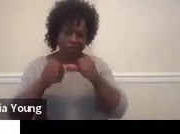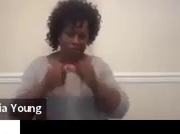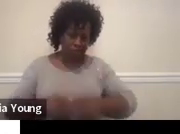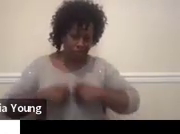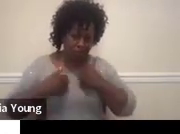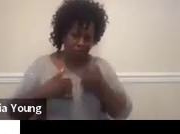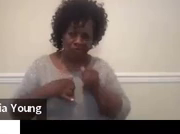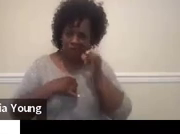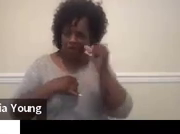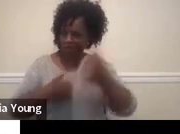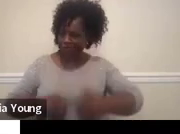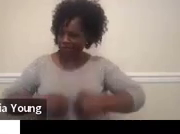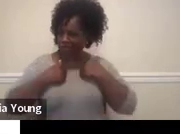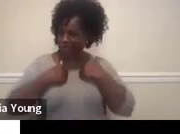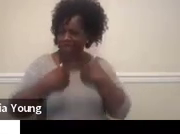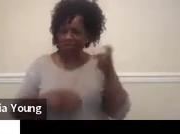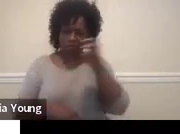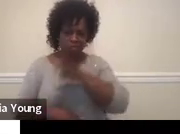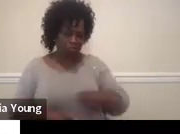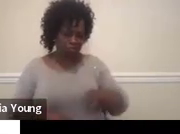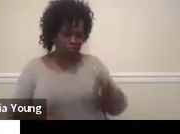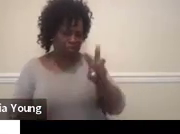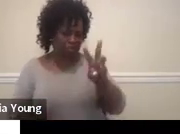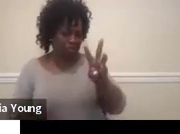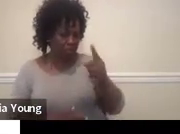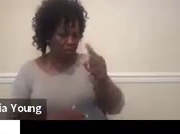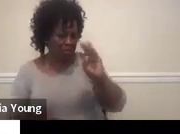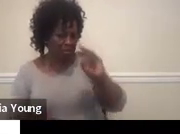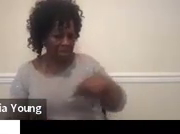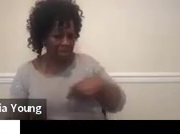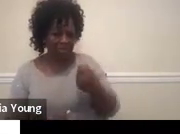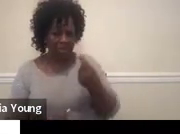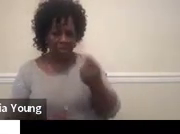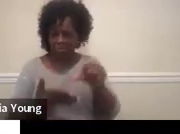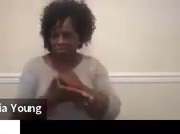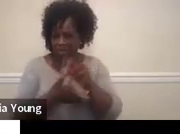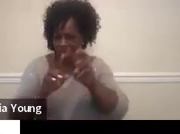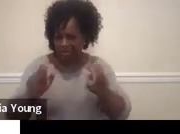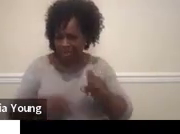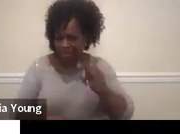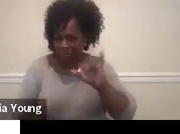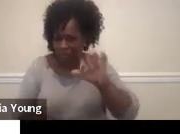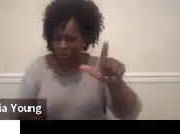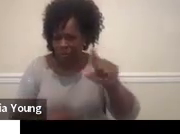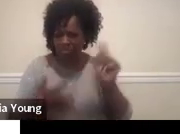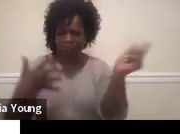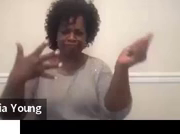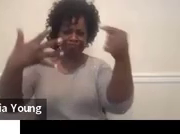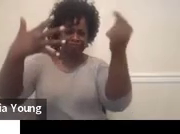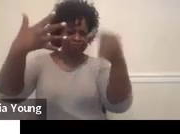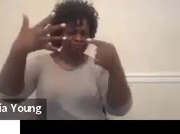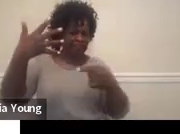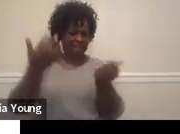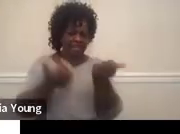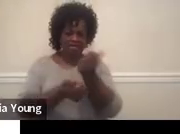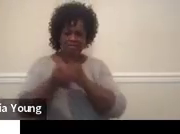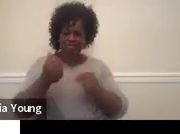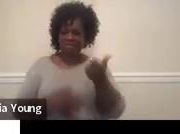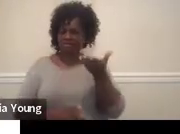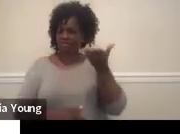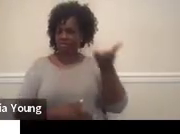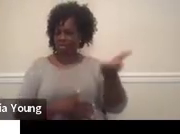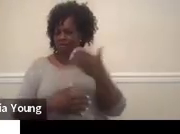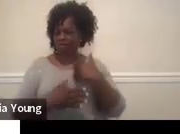transition, transition roadmap, and then it's got lots of one-pager assessment tools. This is the second page of the Table of